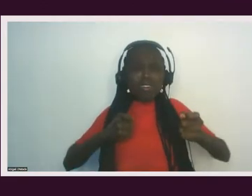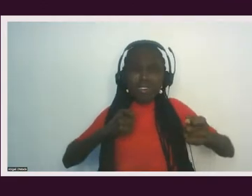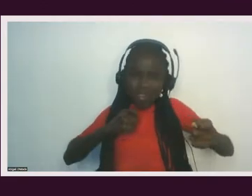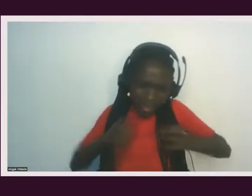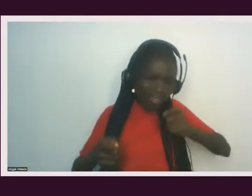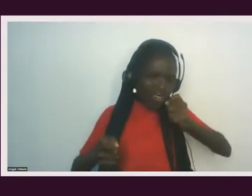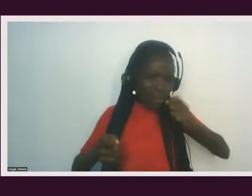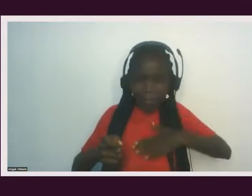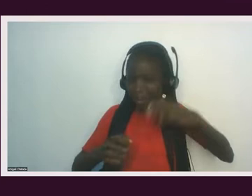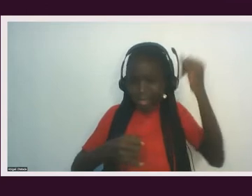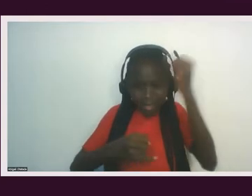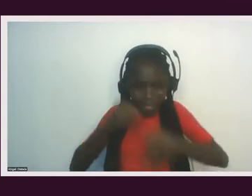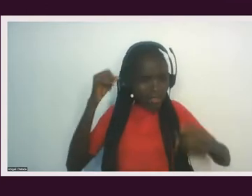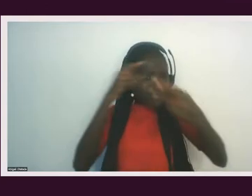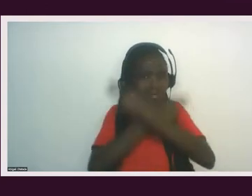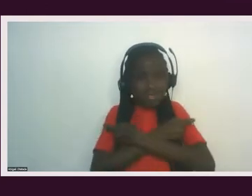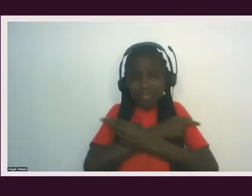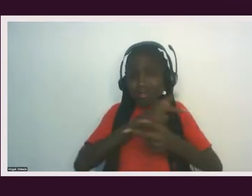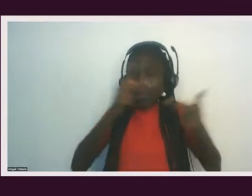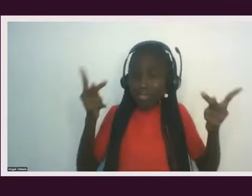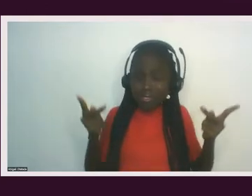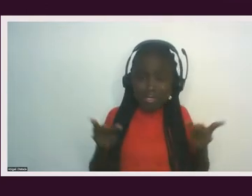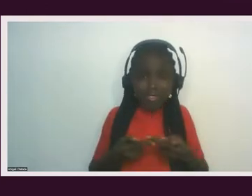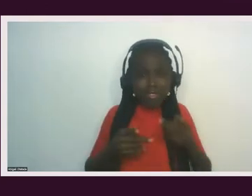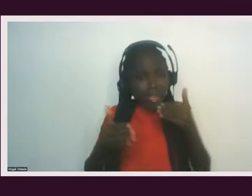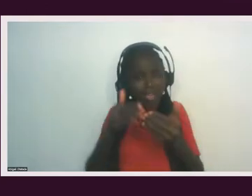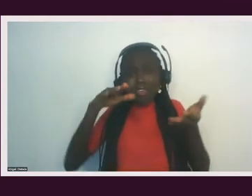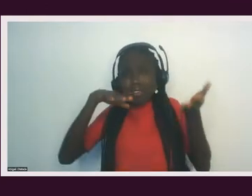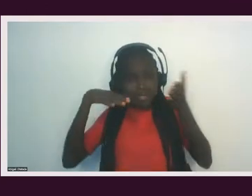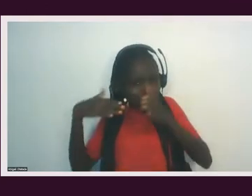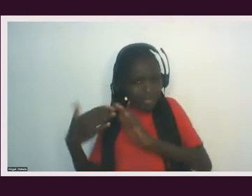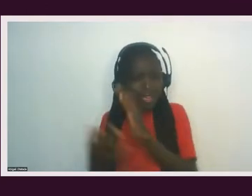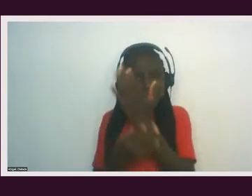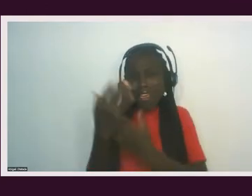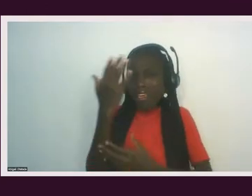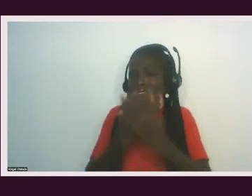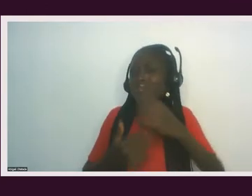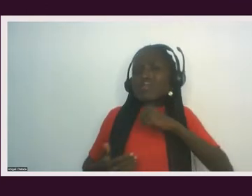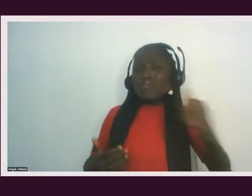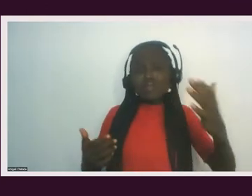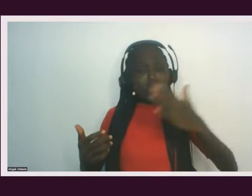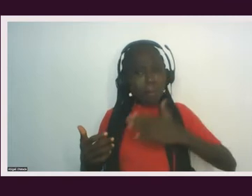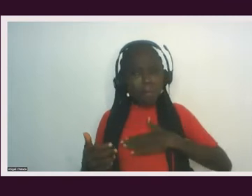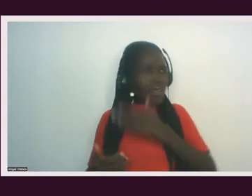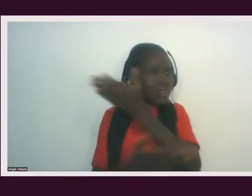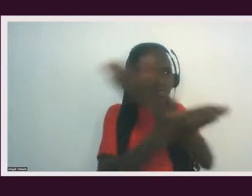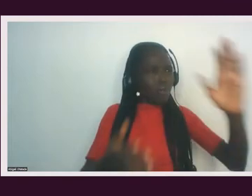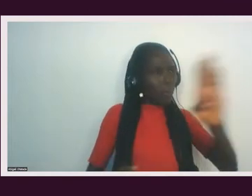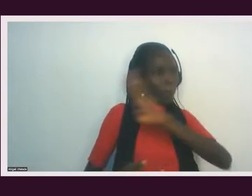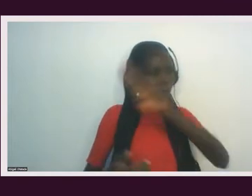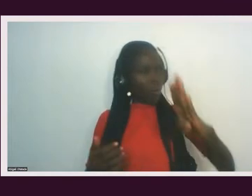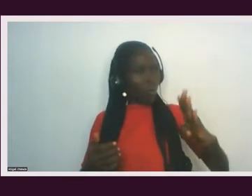this my final resting place? I almost died by the hands that were not mine, the audacity, the